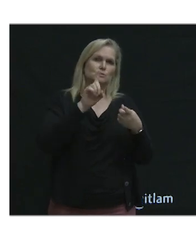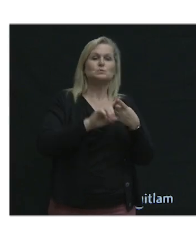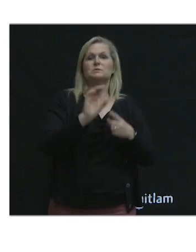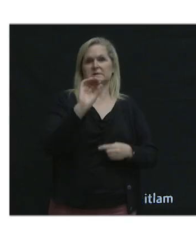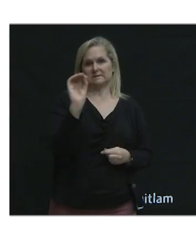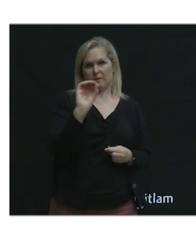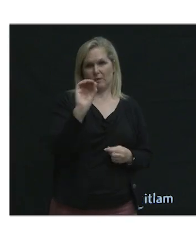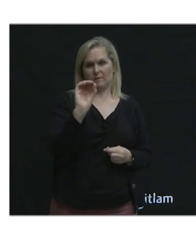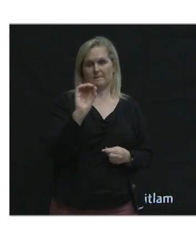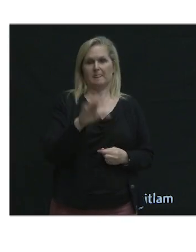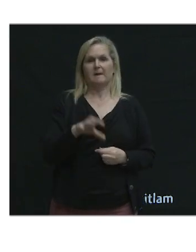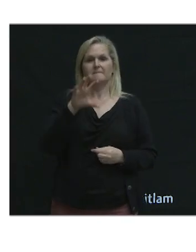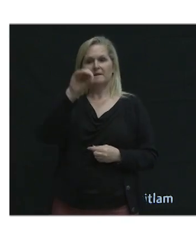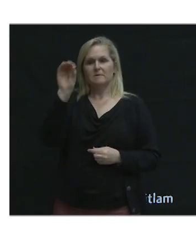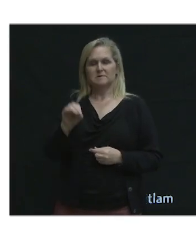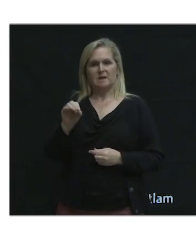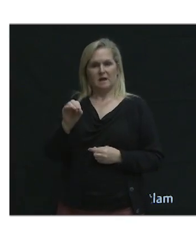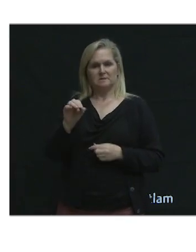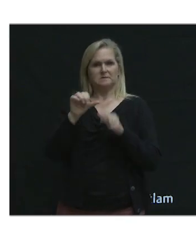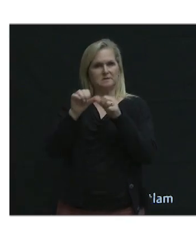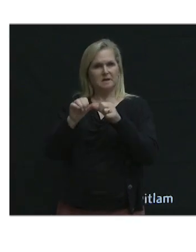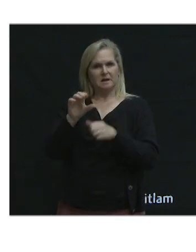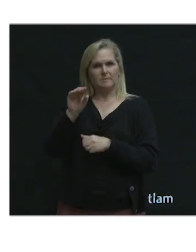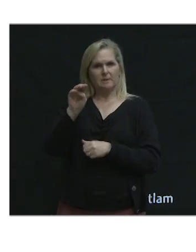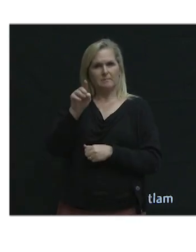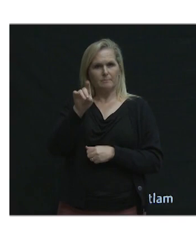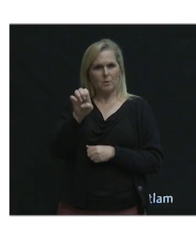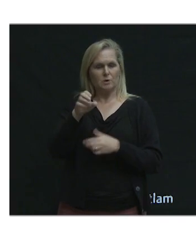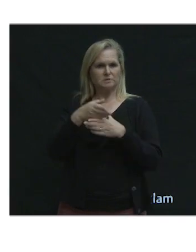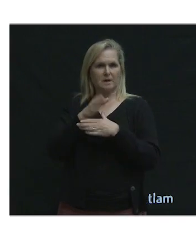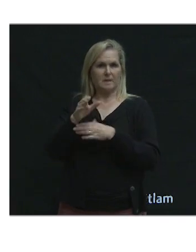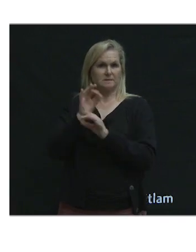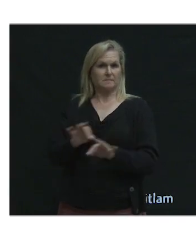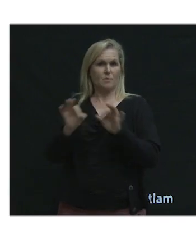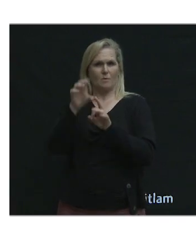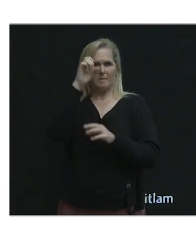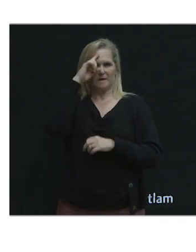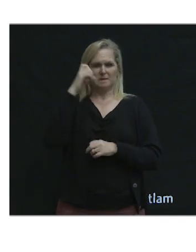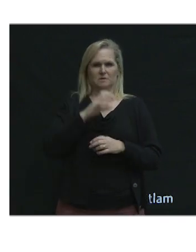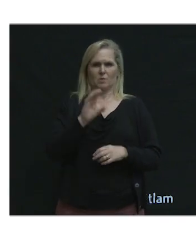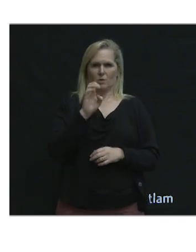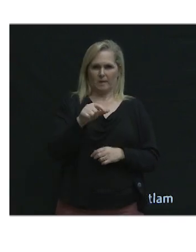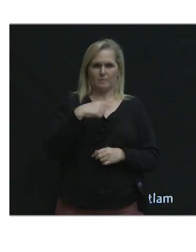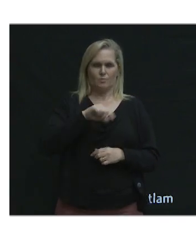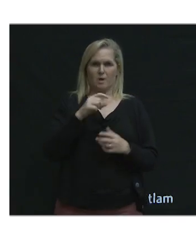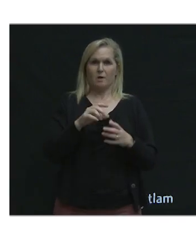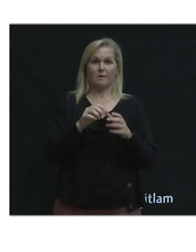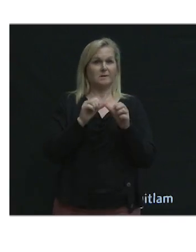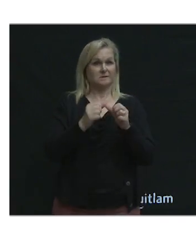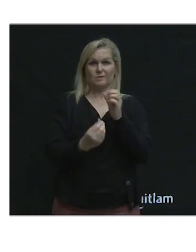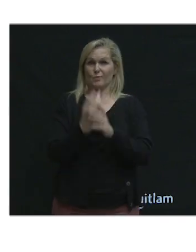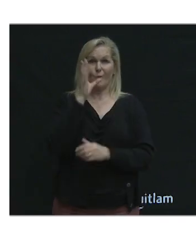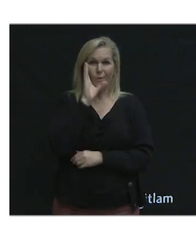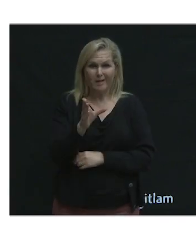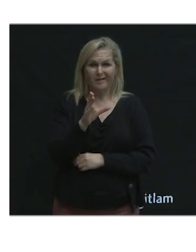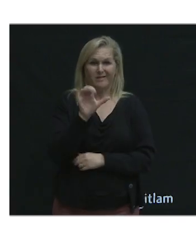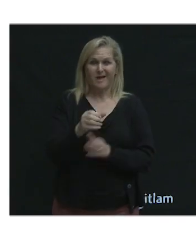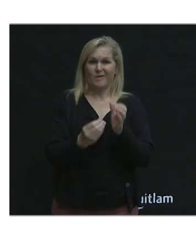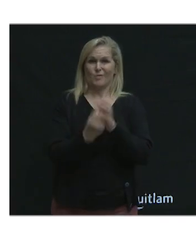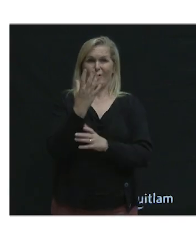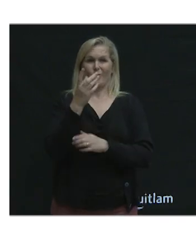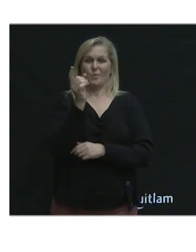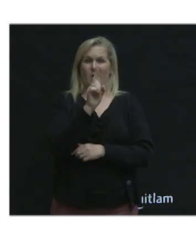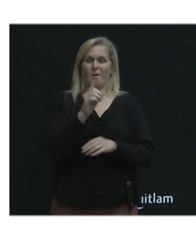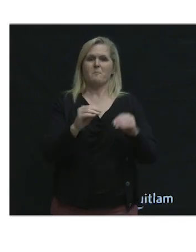A 50% sustainable mode share target is important because Coquitlam is going to continue to grow. Much of that growth will be in